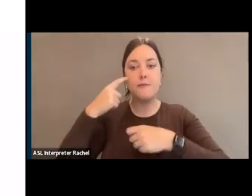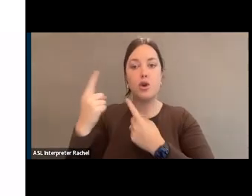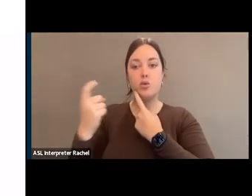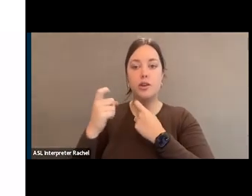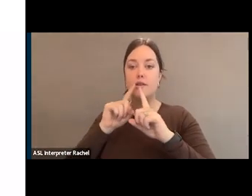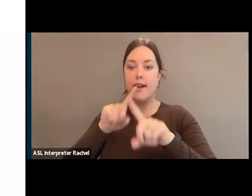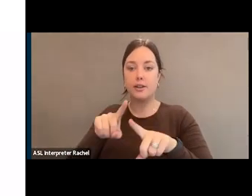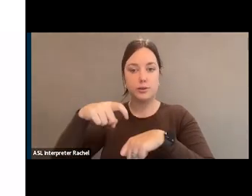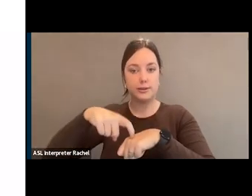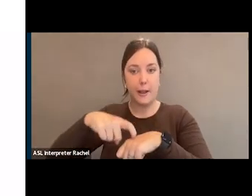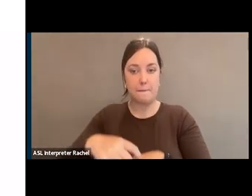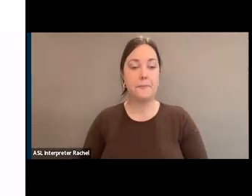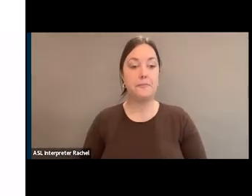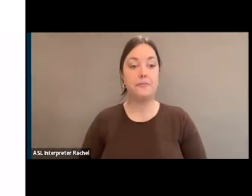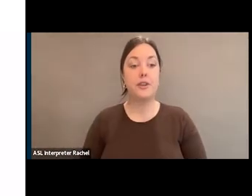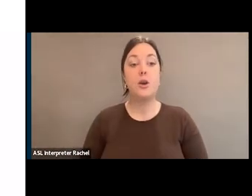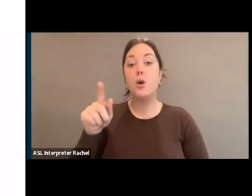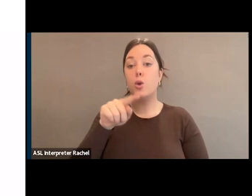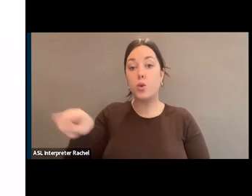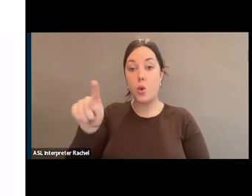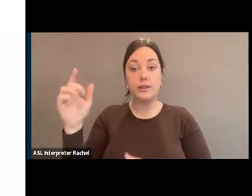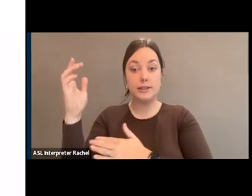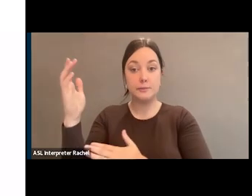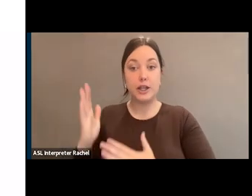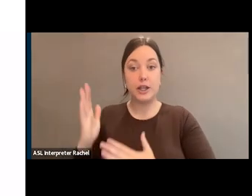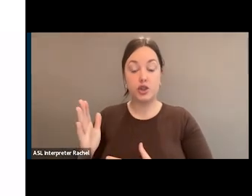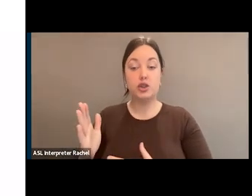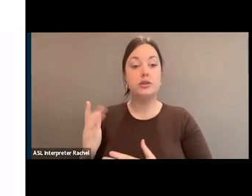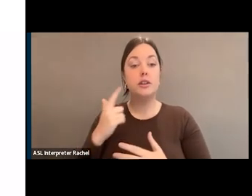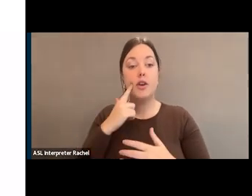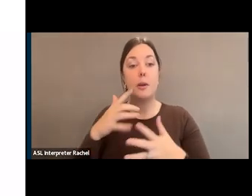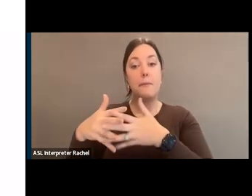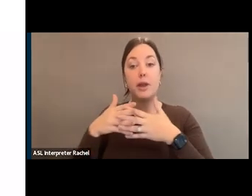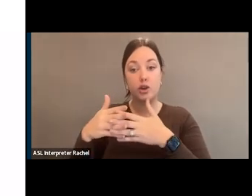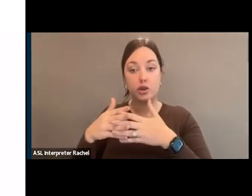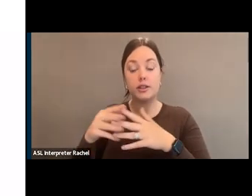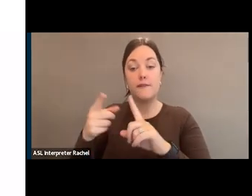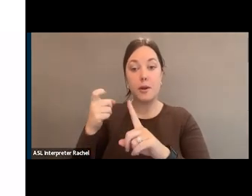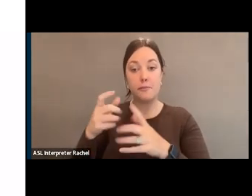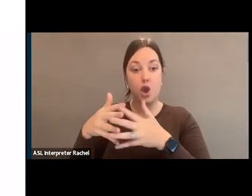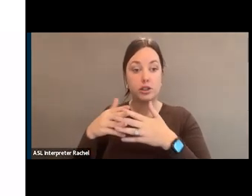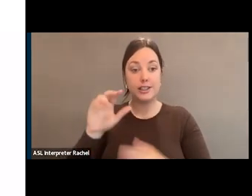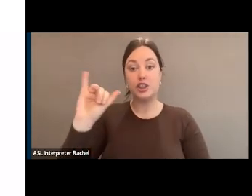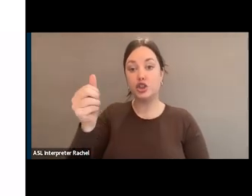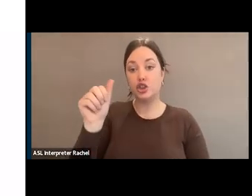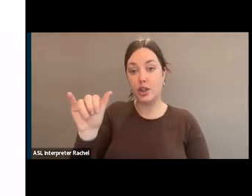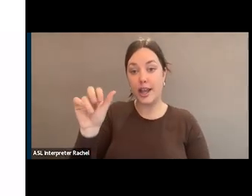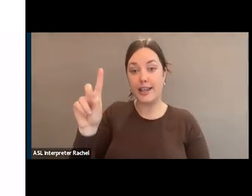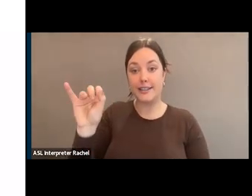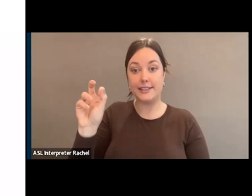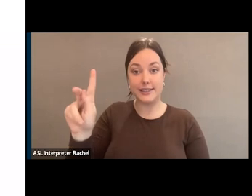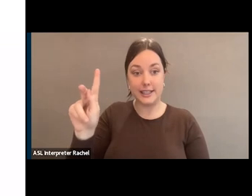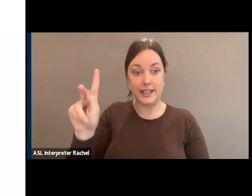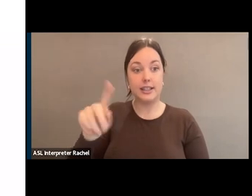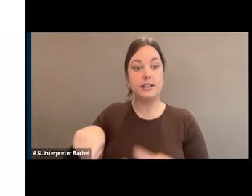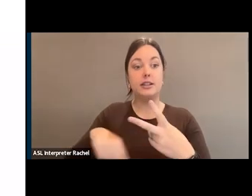as well. These speakers will feature from Americans for the Arts team, Jay Dick, Senior Director of State and Local Government Affairs,